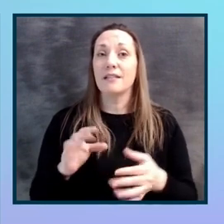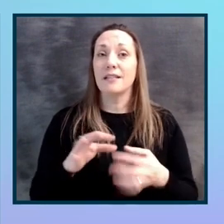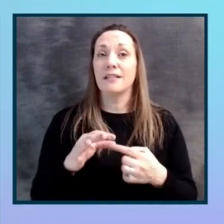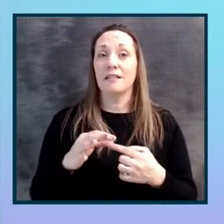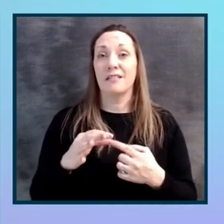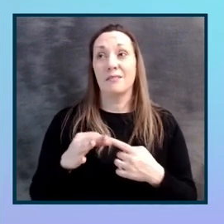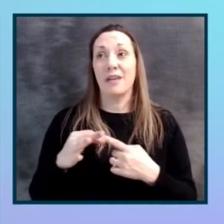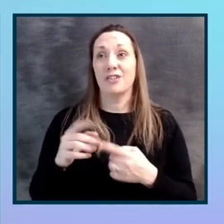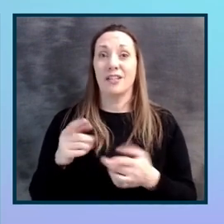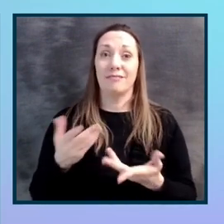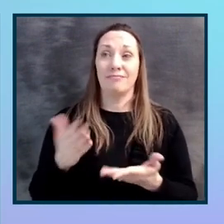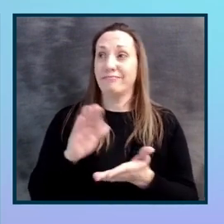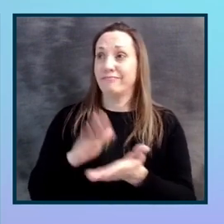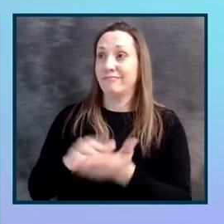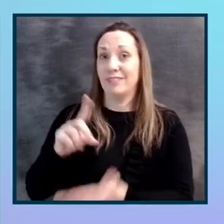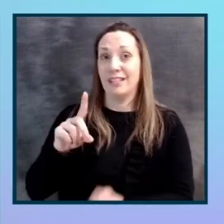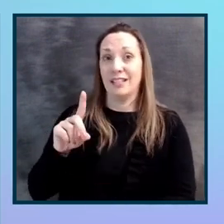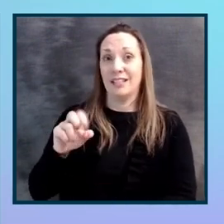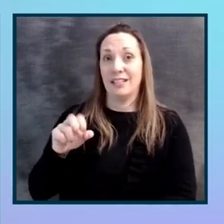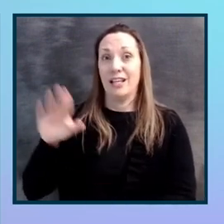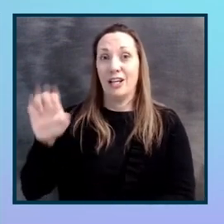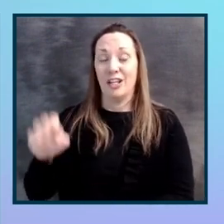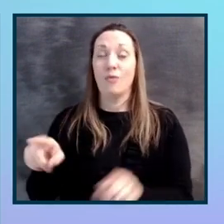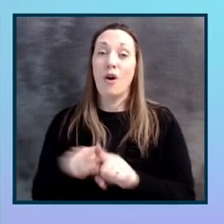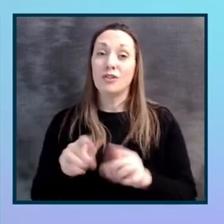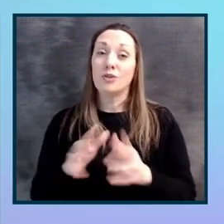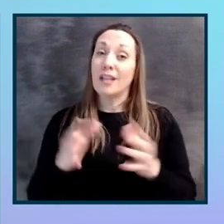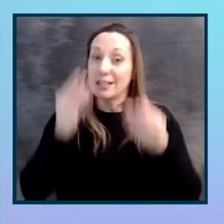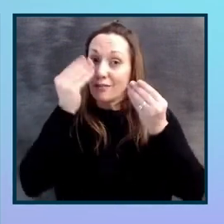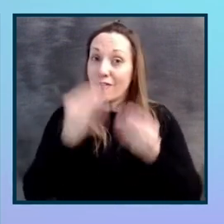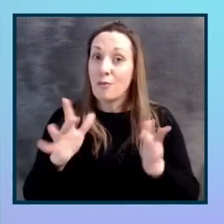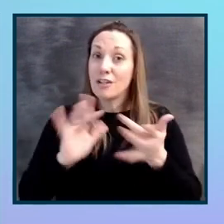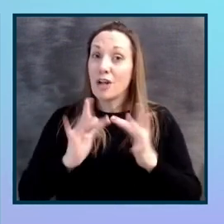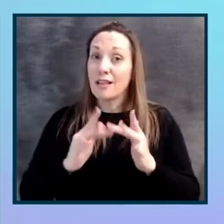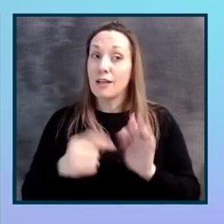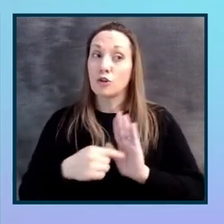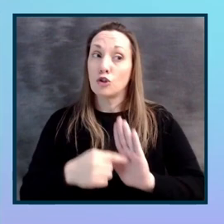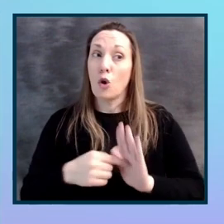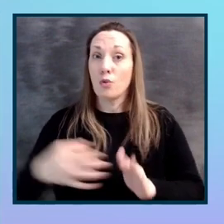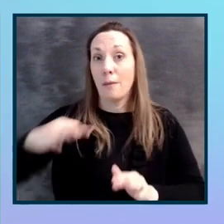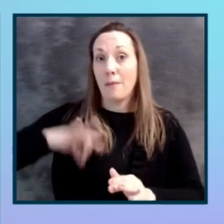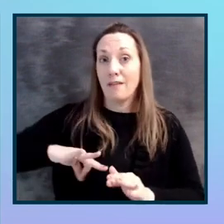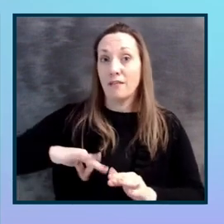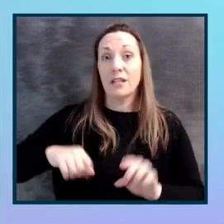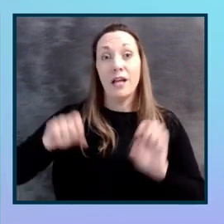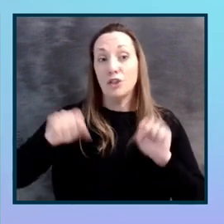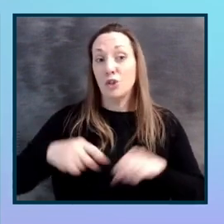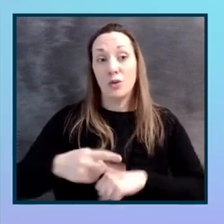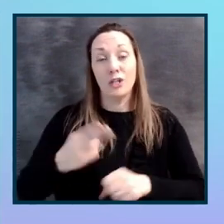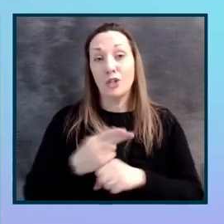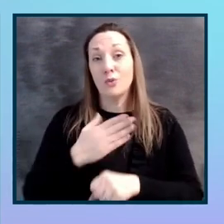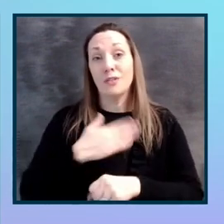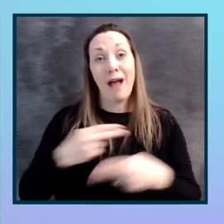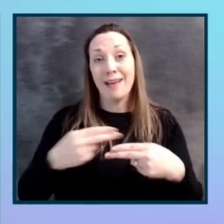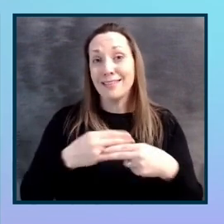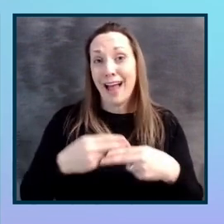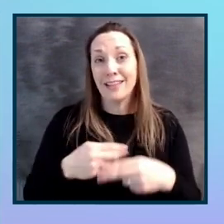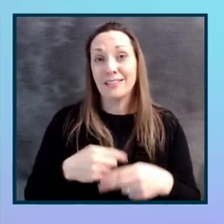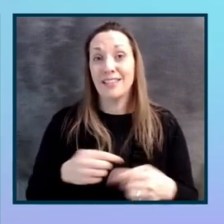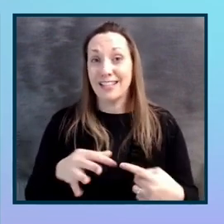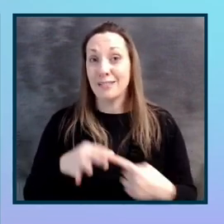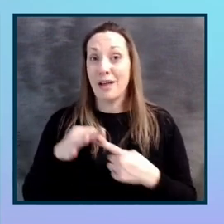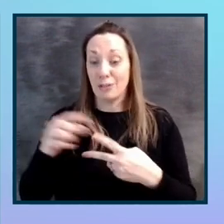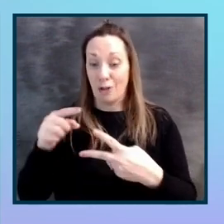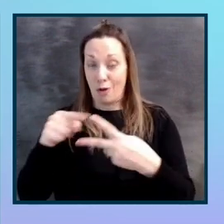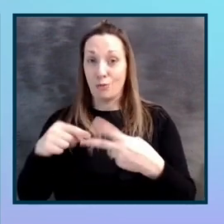again, there's a lot of information online that you can show them about the real benefits of that. And you're welcome to steal my slides and those two slides in particular to show